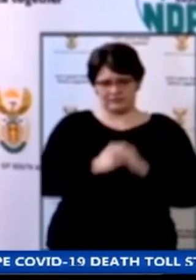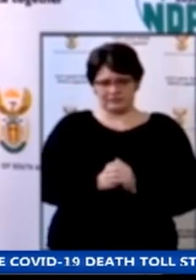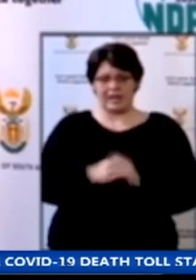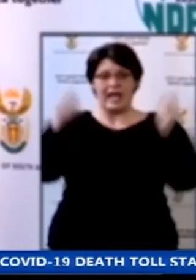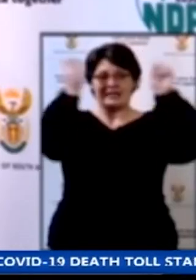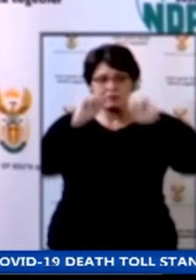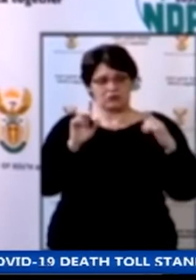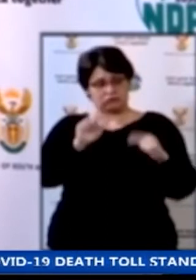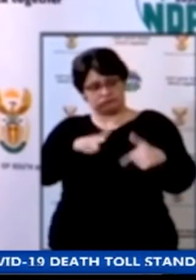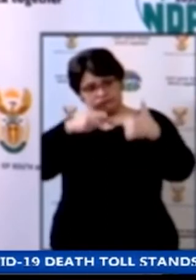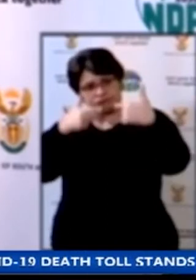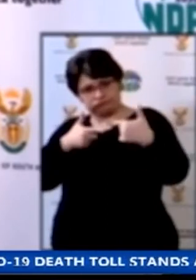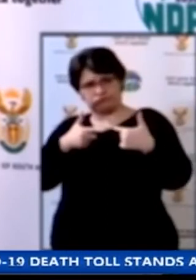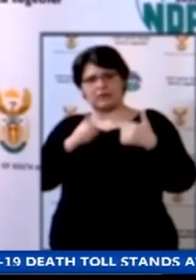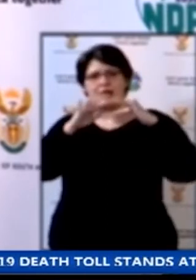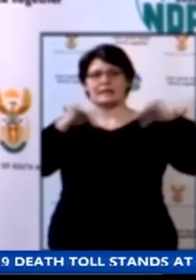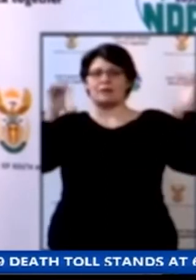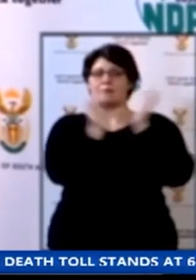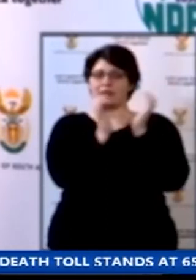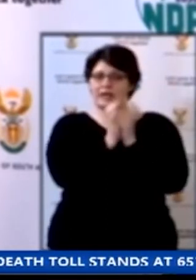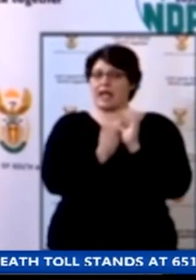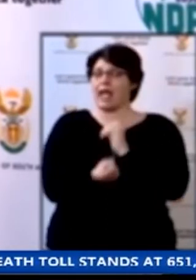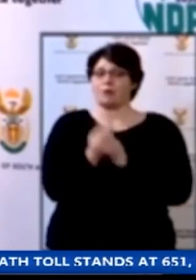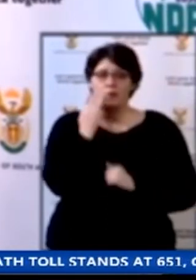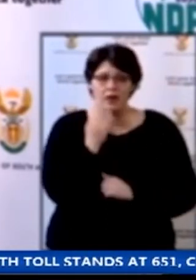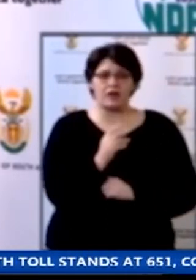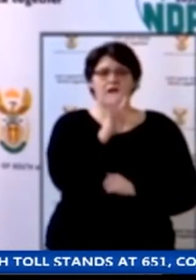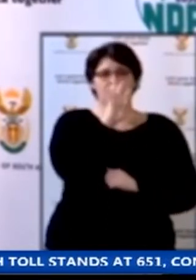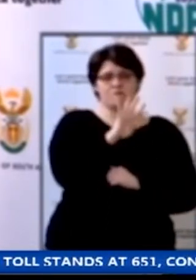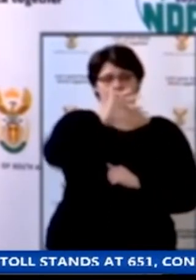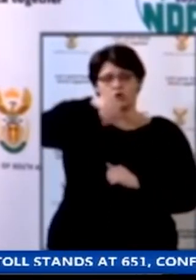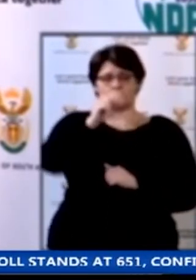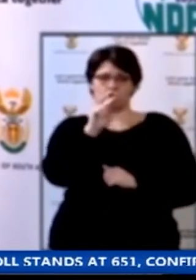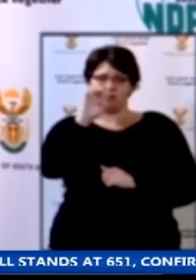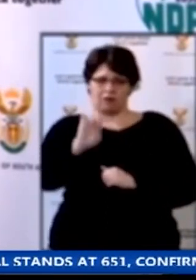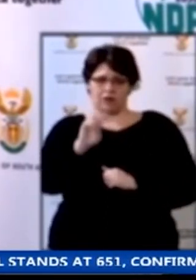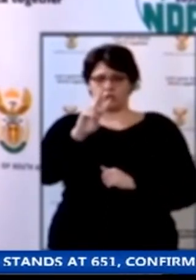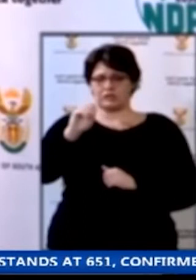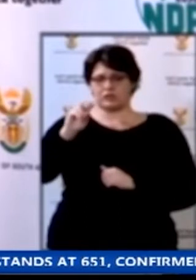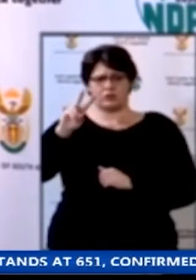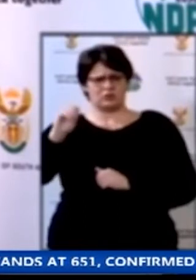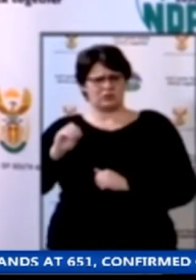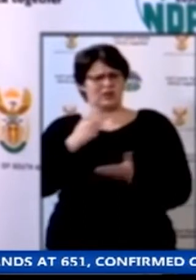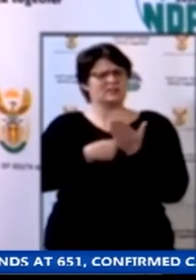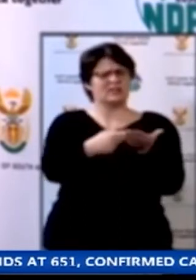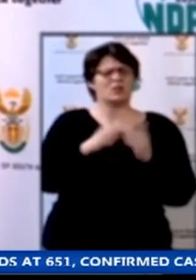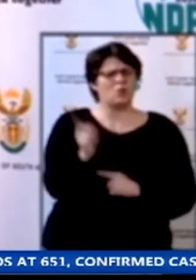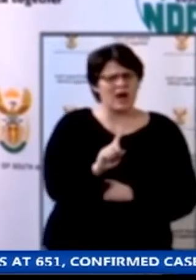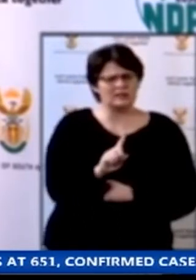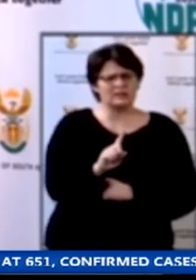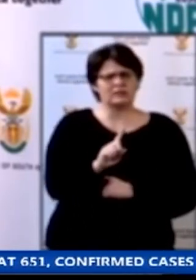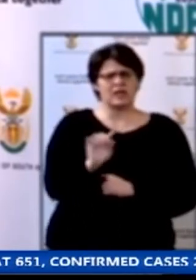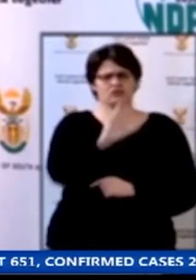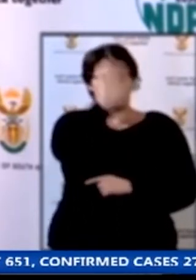cabinet meeting was held today Thursday the 4th of June 2020 to discuss developments in South Africa's efforts